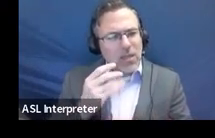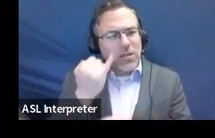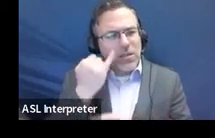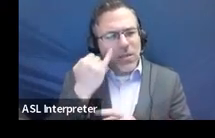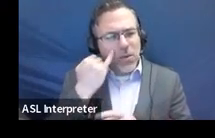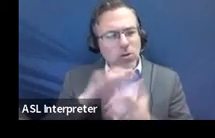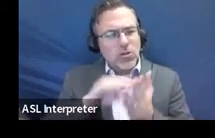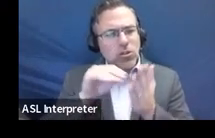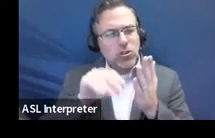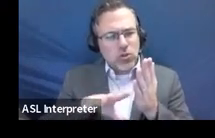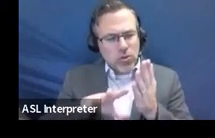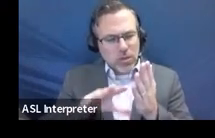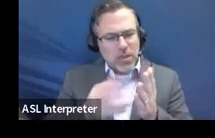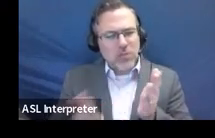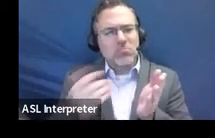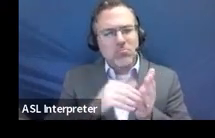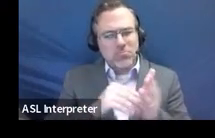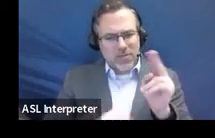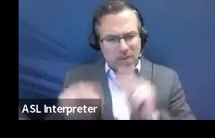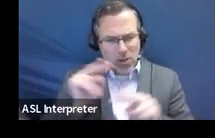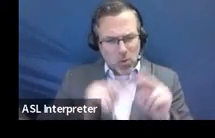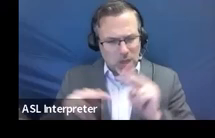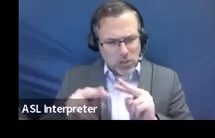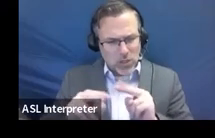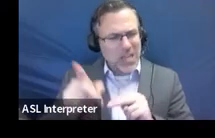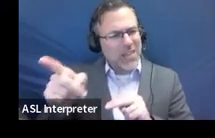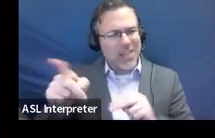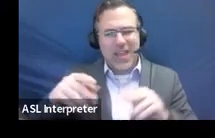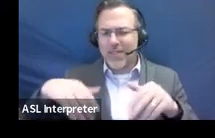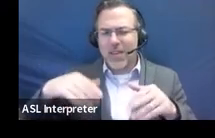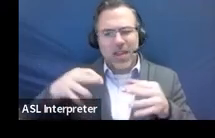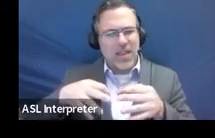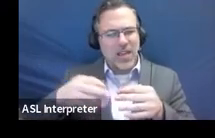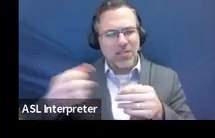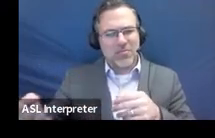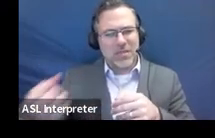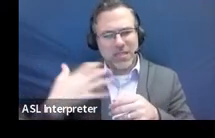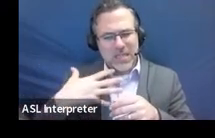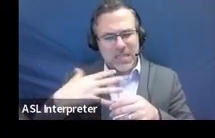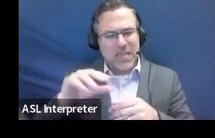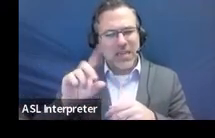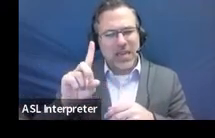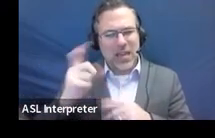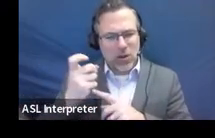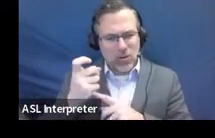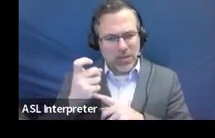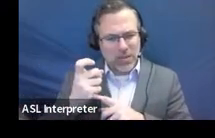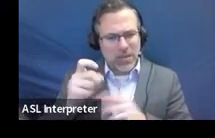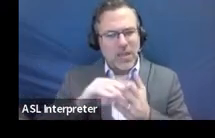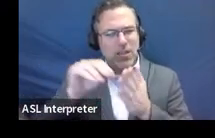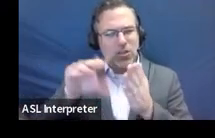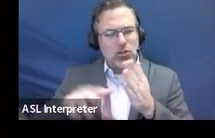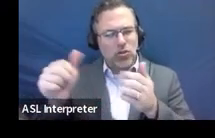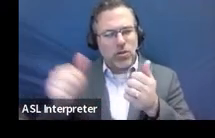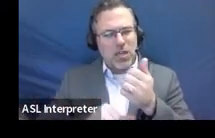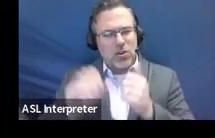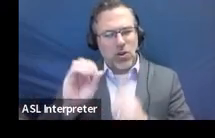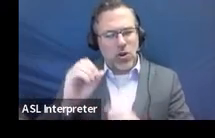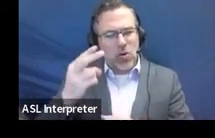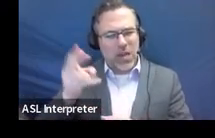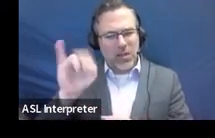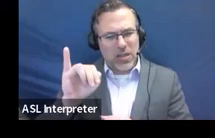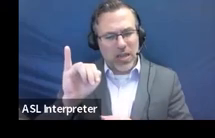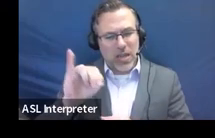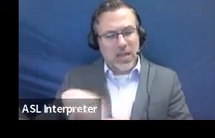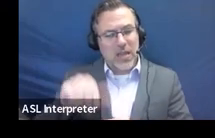evaluator did not forward the ADHD diagnosis, student was under OHI, is the adverse effect form still